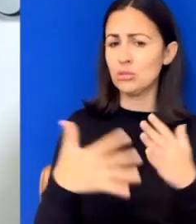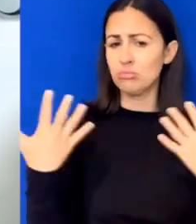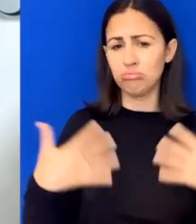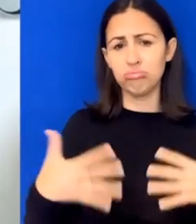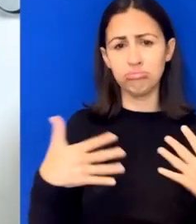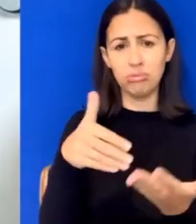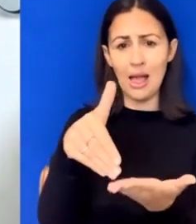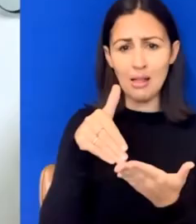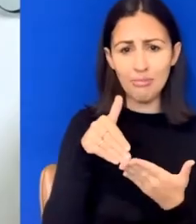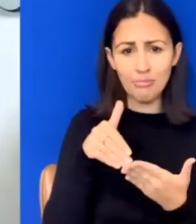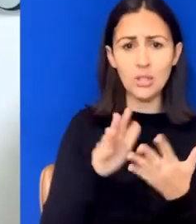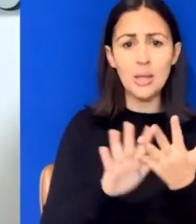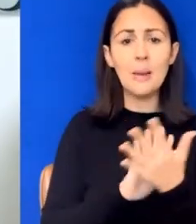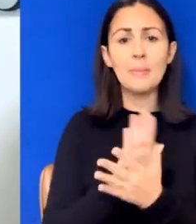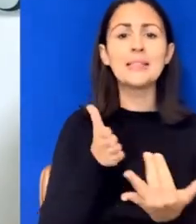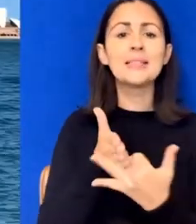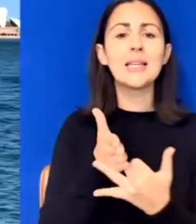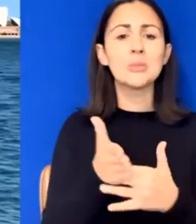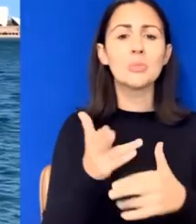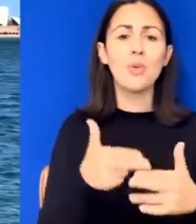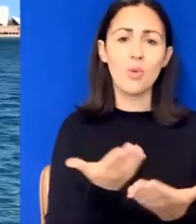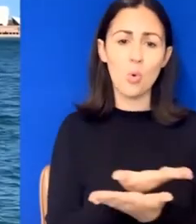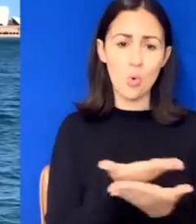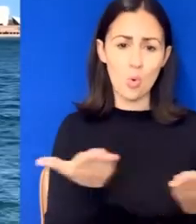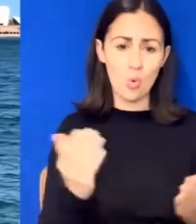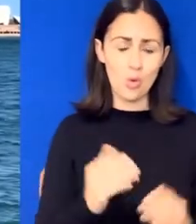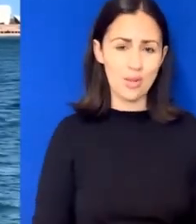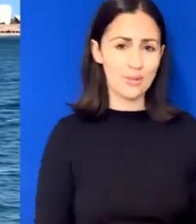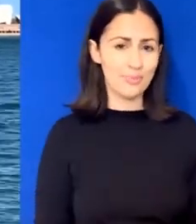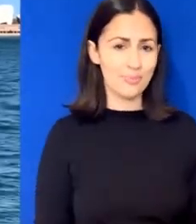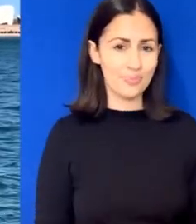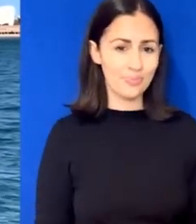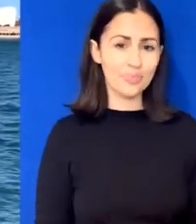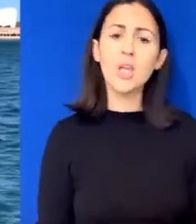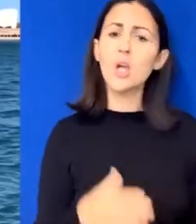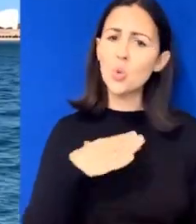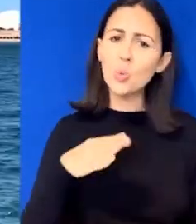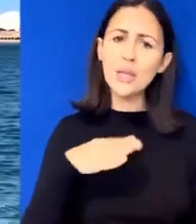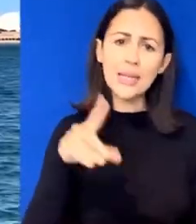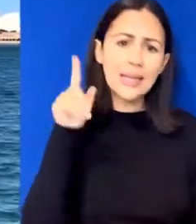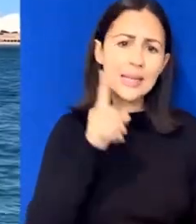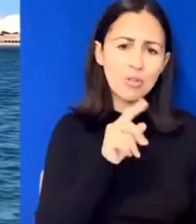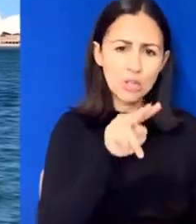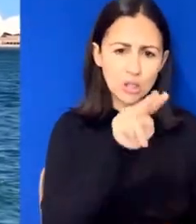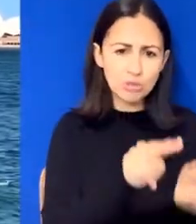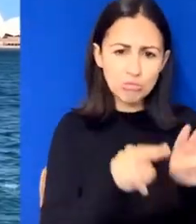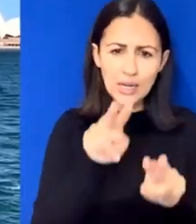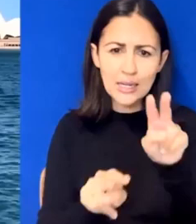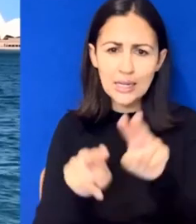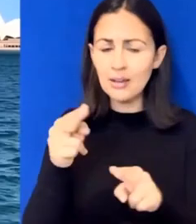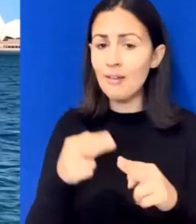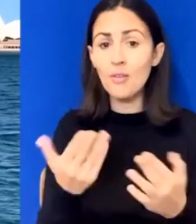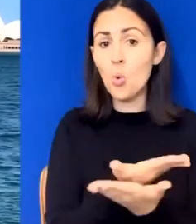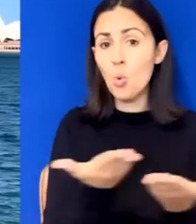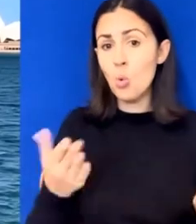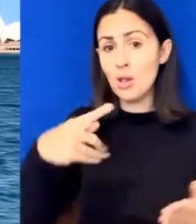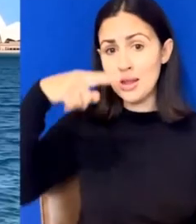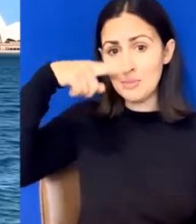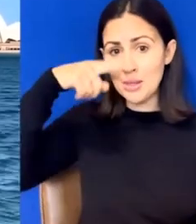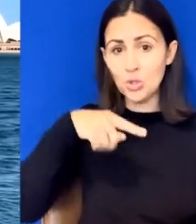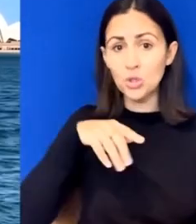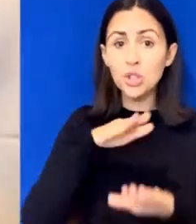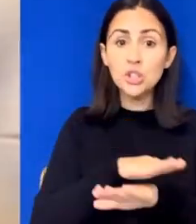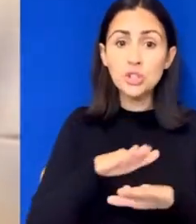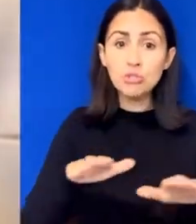in making it accessible to all. We need hearing screening and treatment options for all people, children and